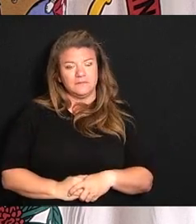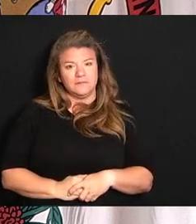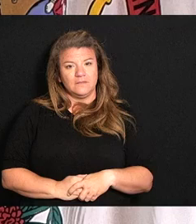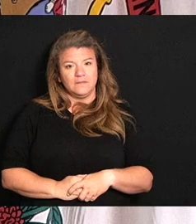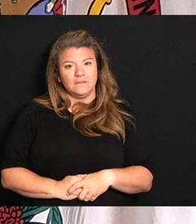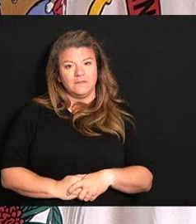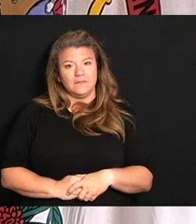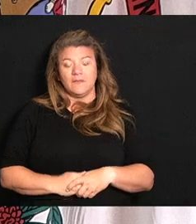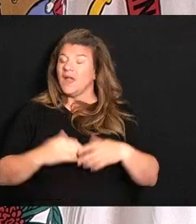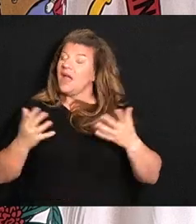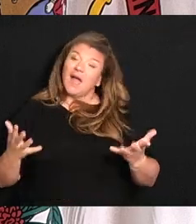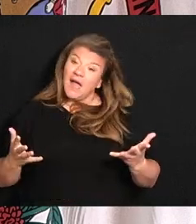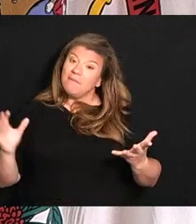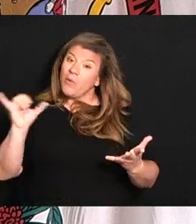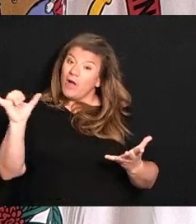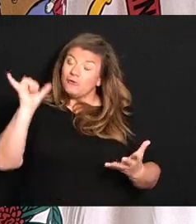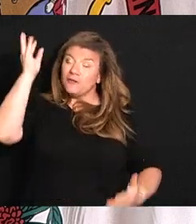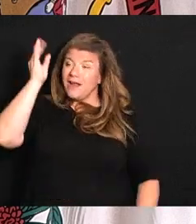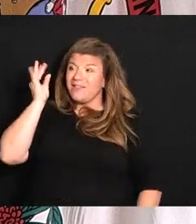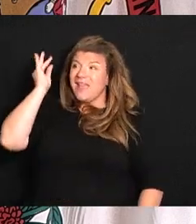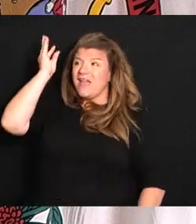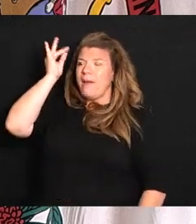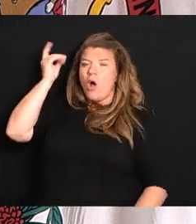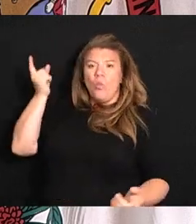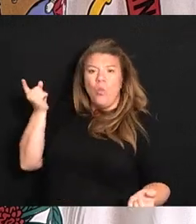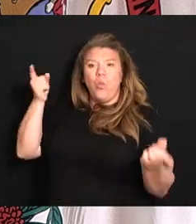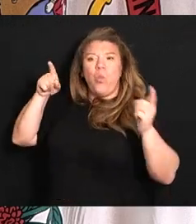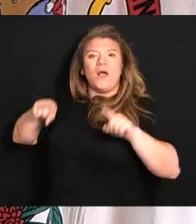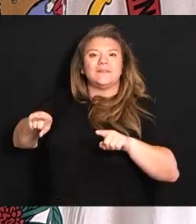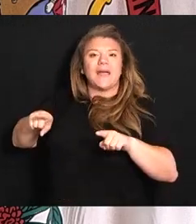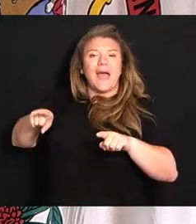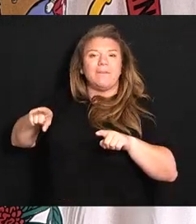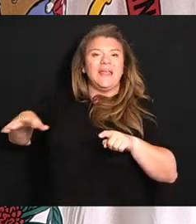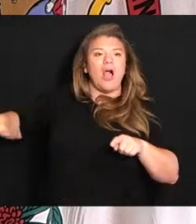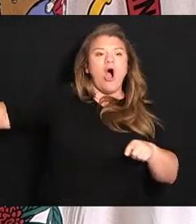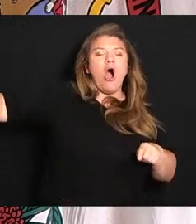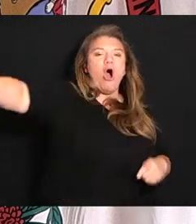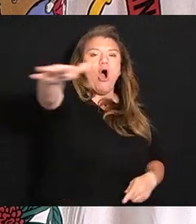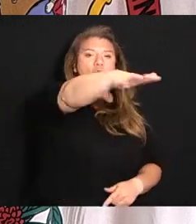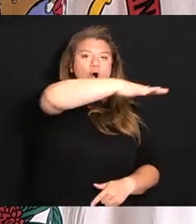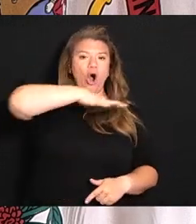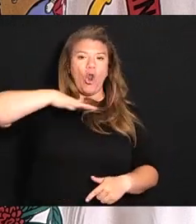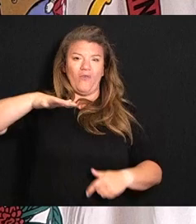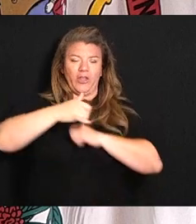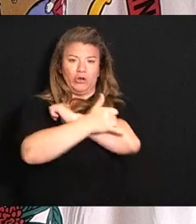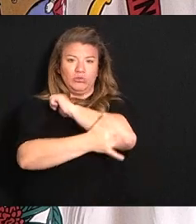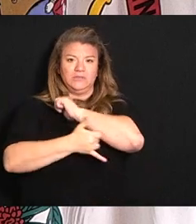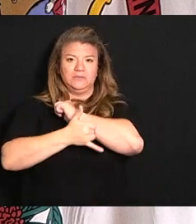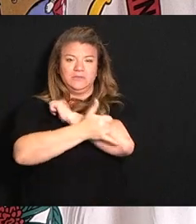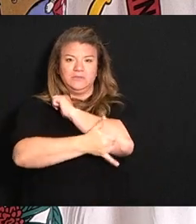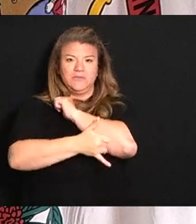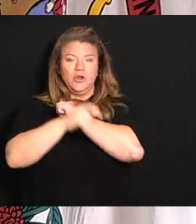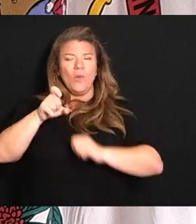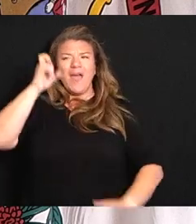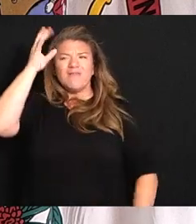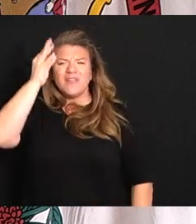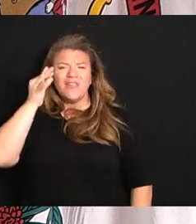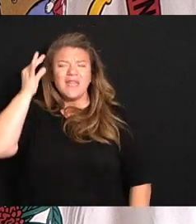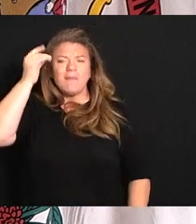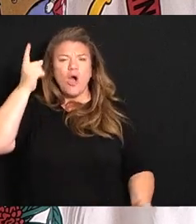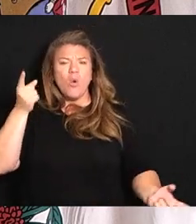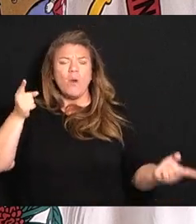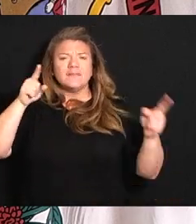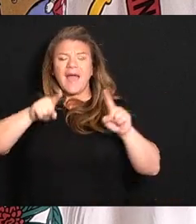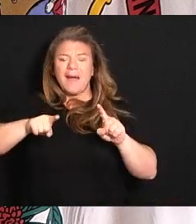But we got to think about what's going on in this country. we got to think about what is going on all across